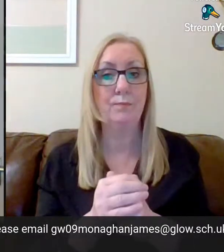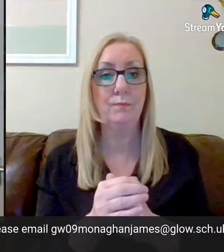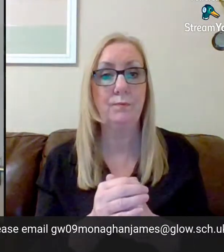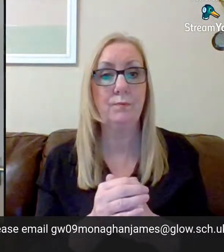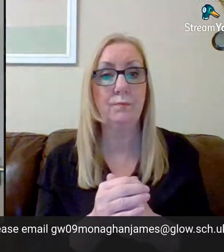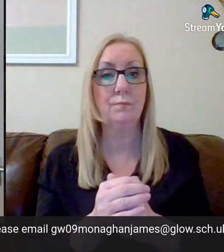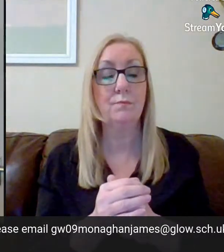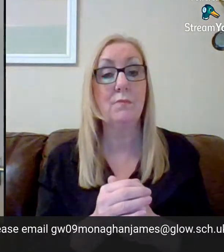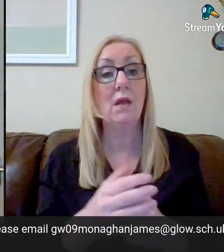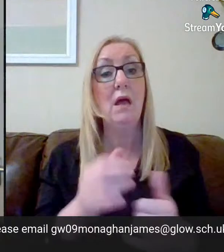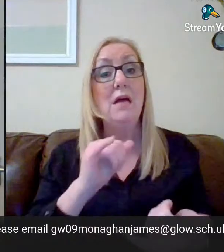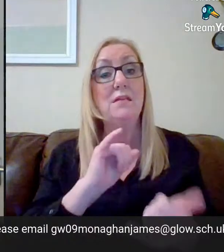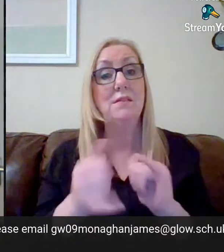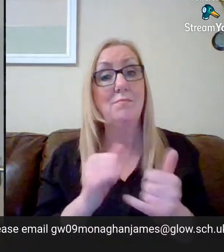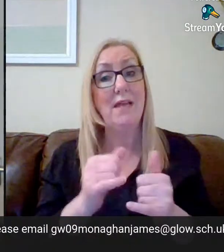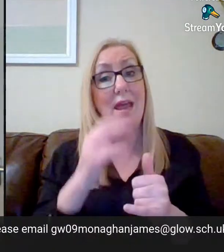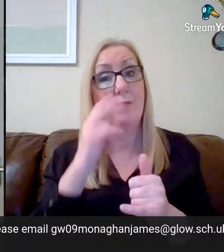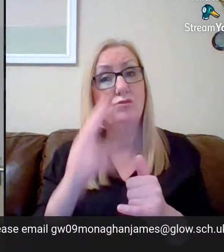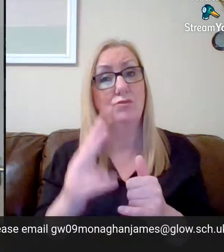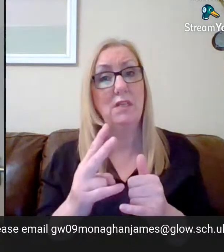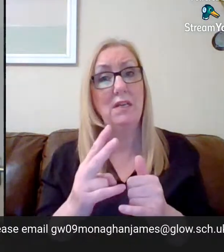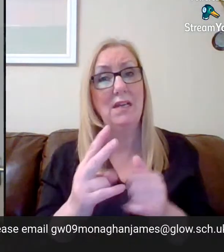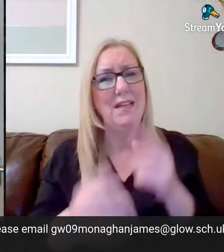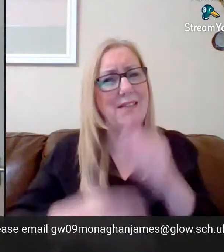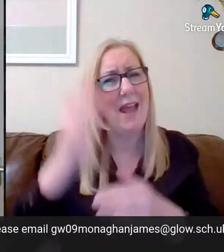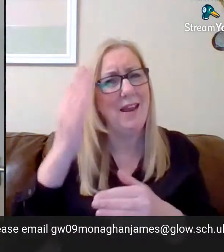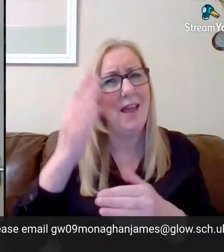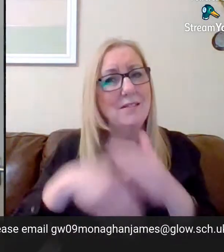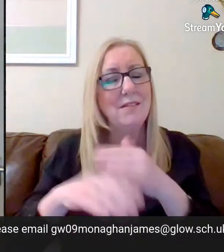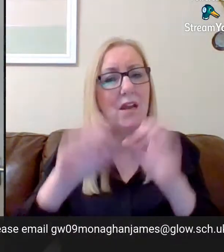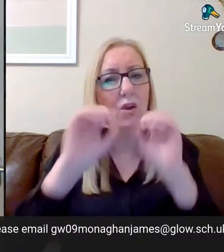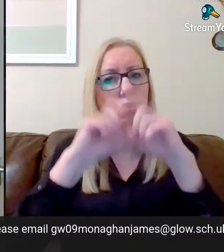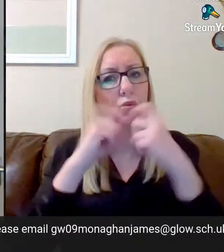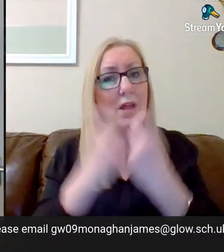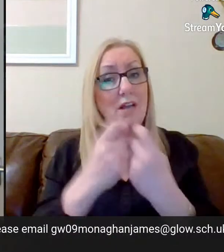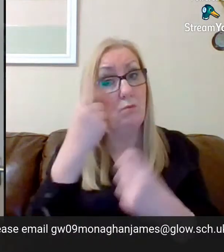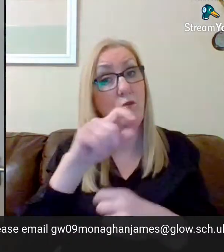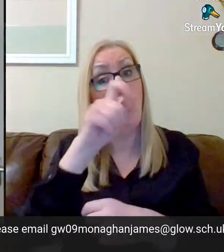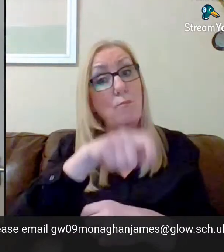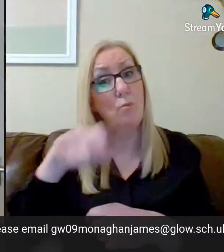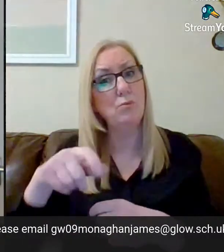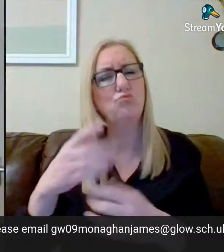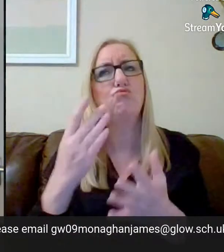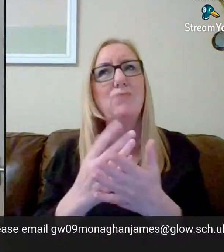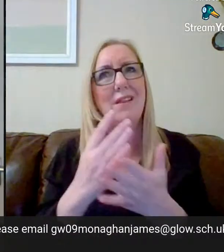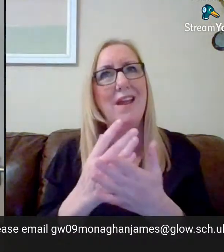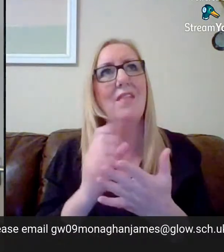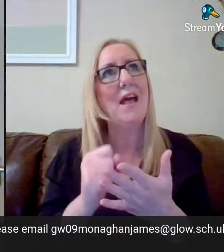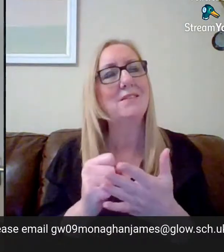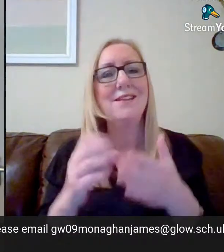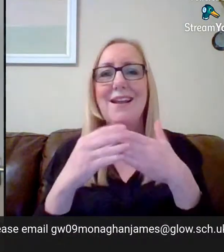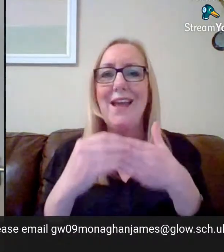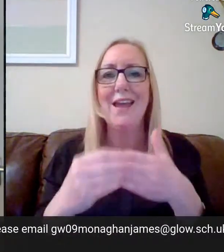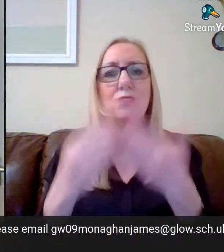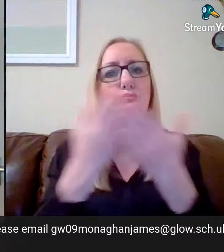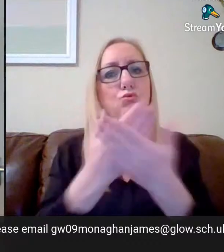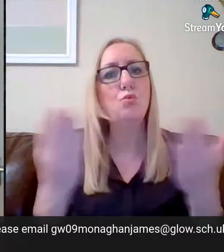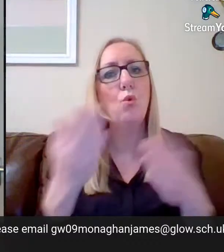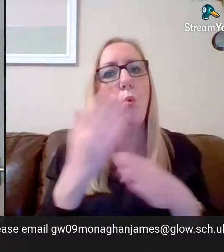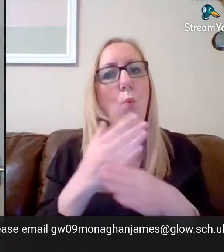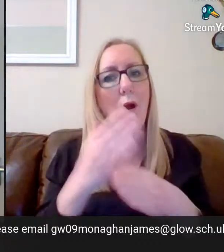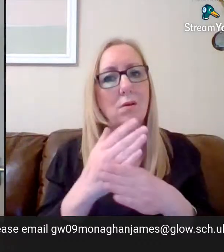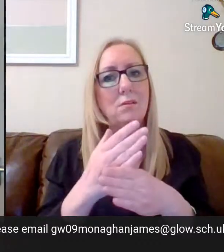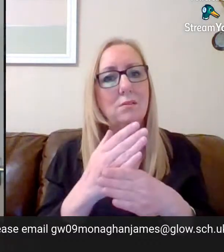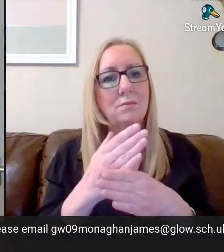Sometimes you'll see deadlines within the Google classroom for pupils. And that's really just a kind of guide to show that work is getting